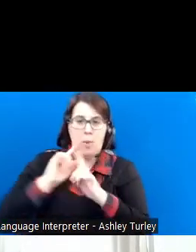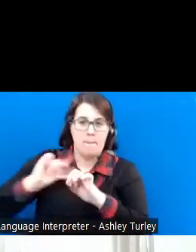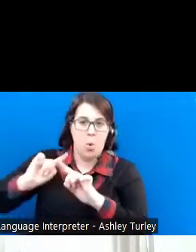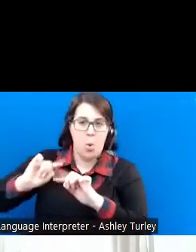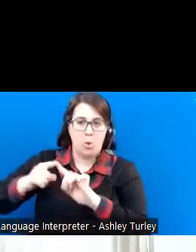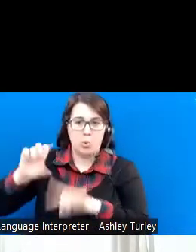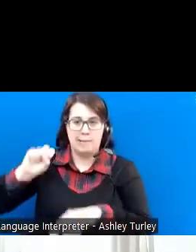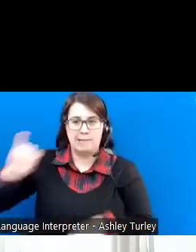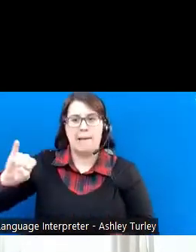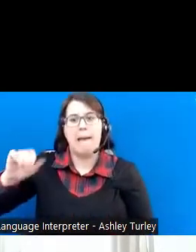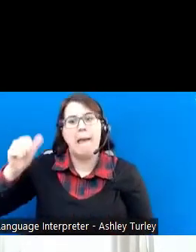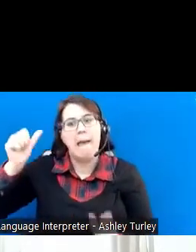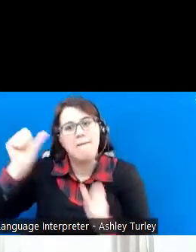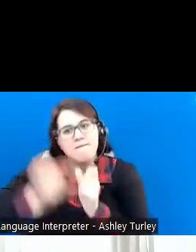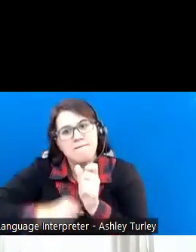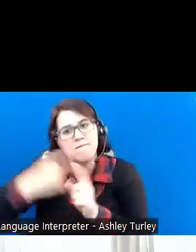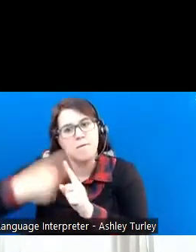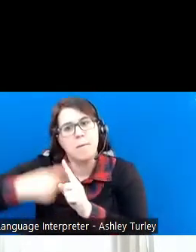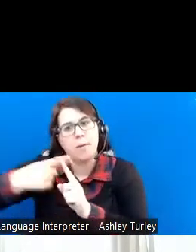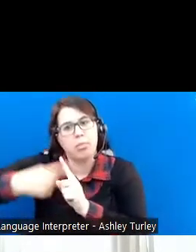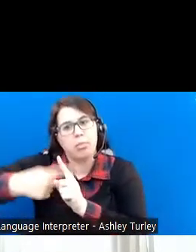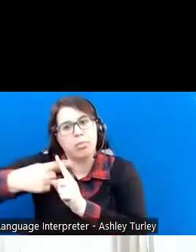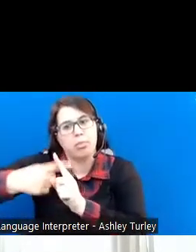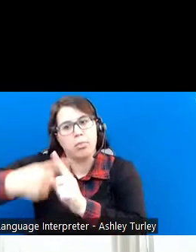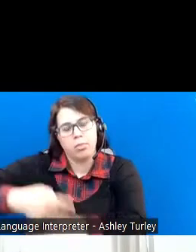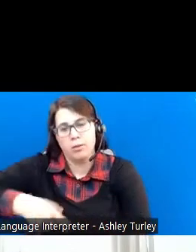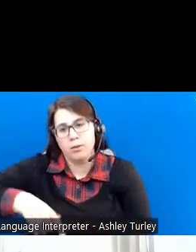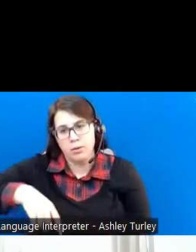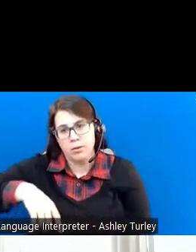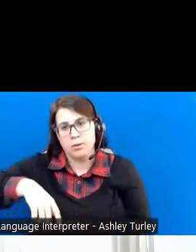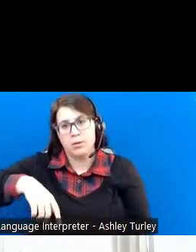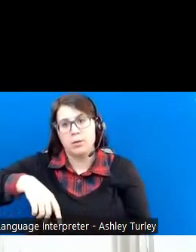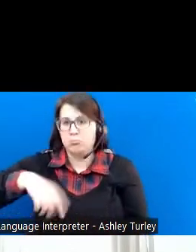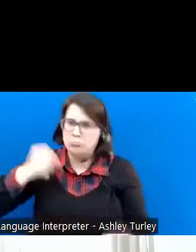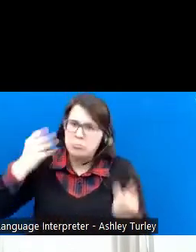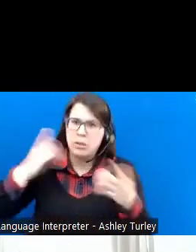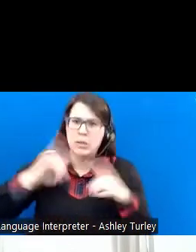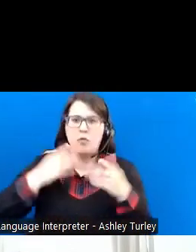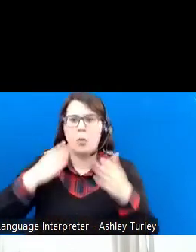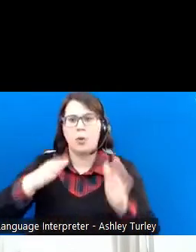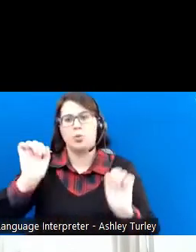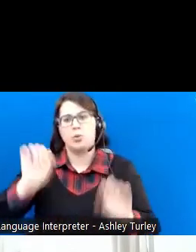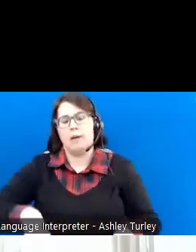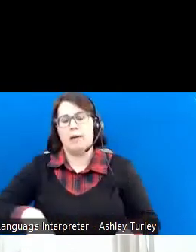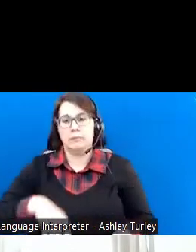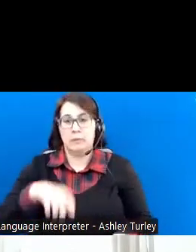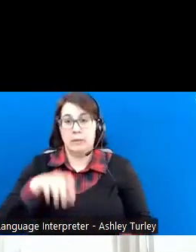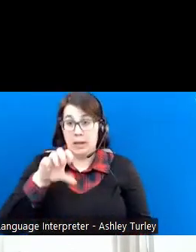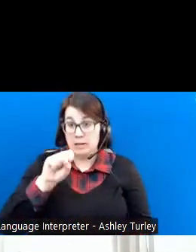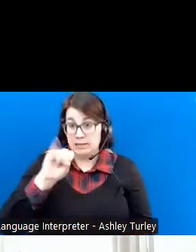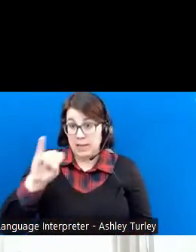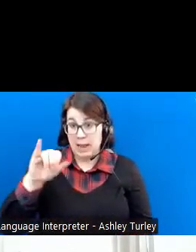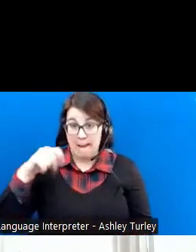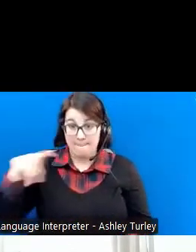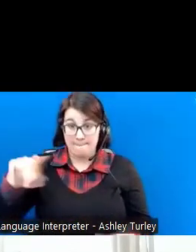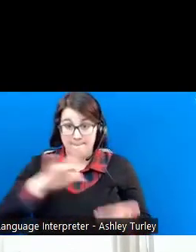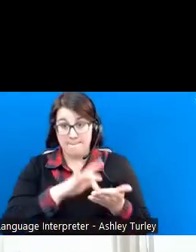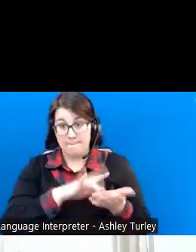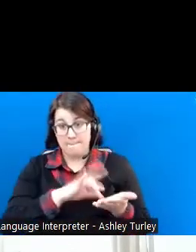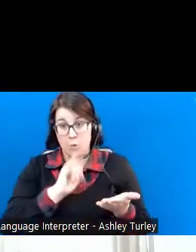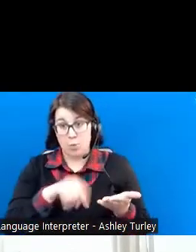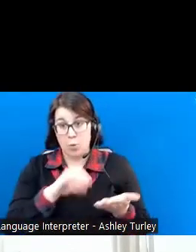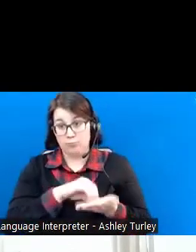And there's lots of different ways that you can do that. You can report on an SSI app on your smartphone.